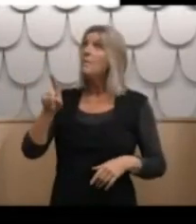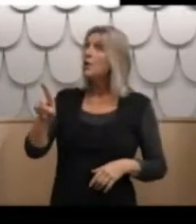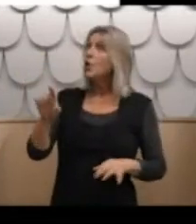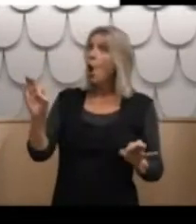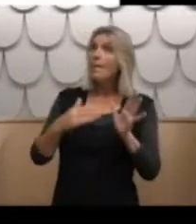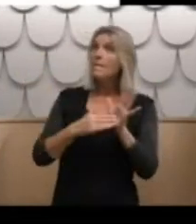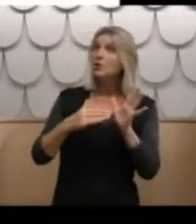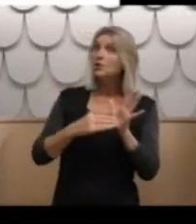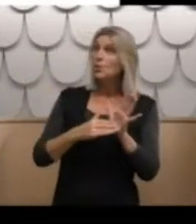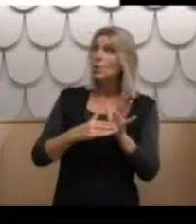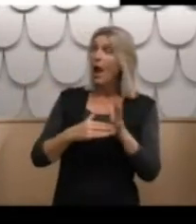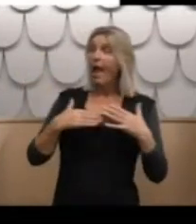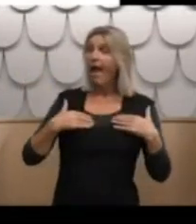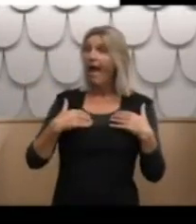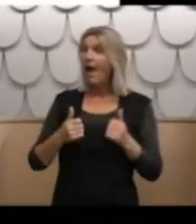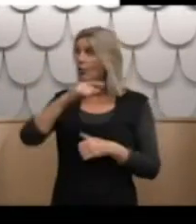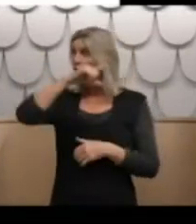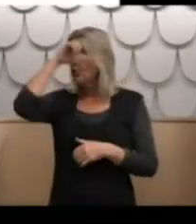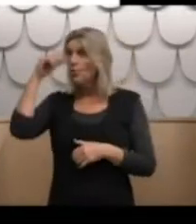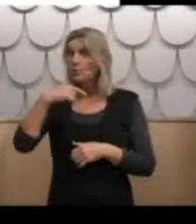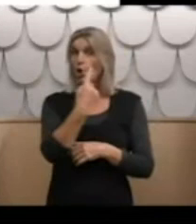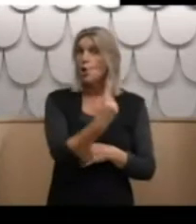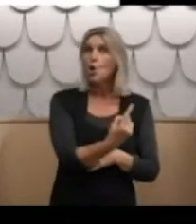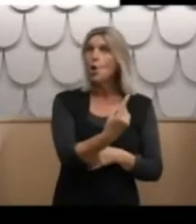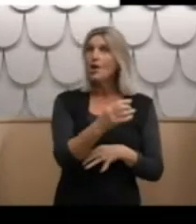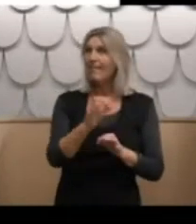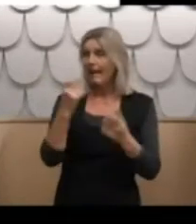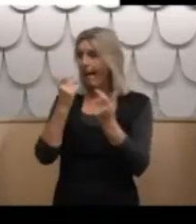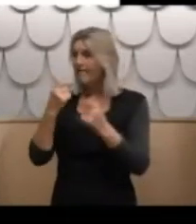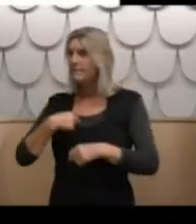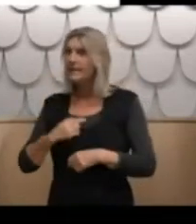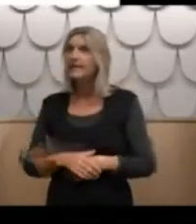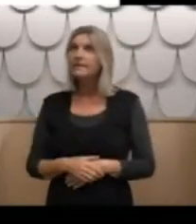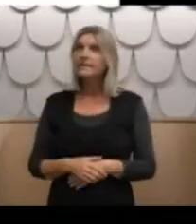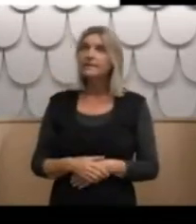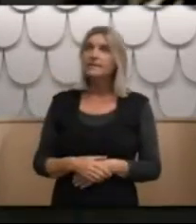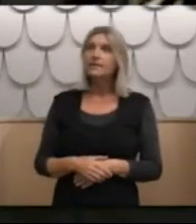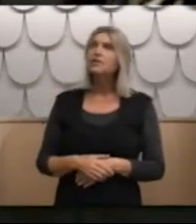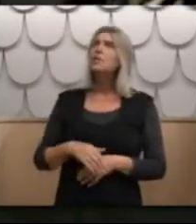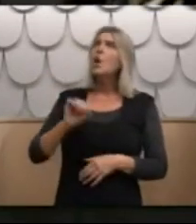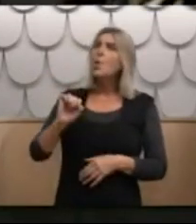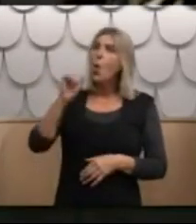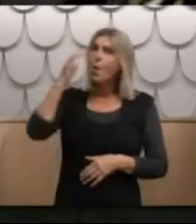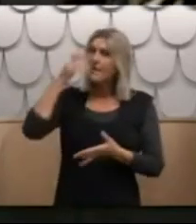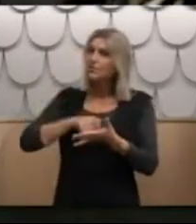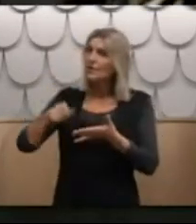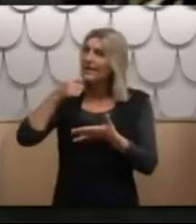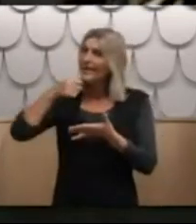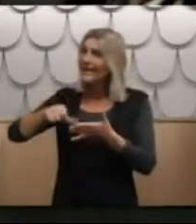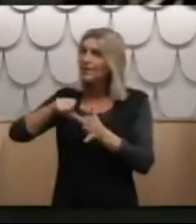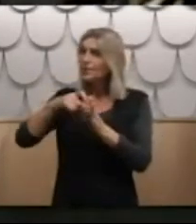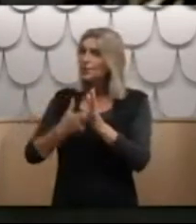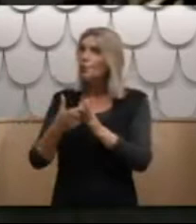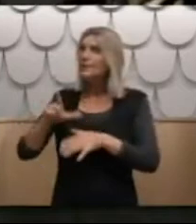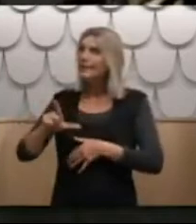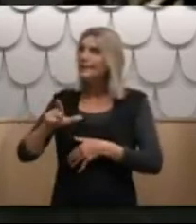laughed about Brian needing some expert help and attention. So your mum's written a letter to Dr Lex explaining